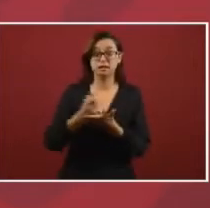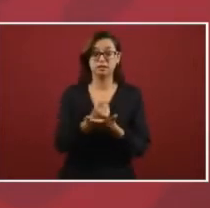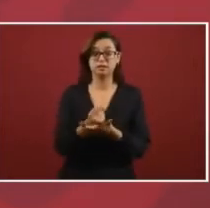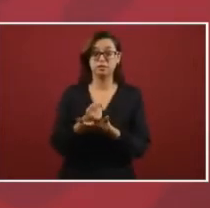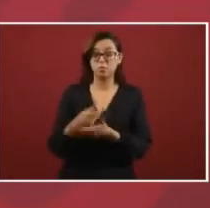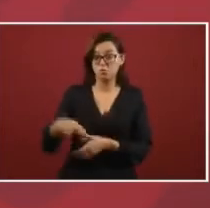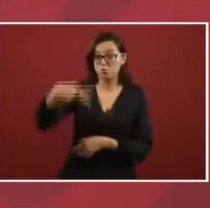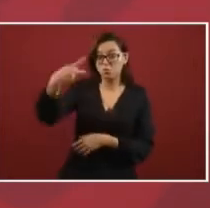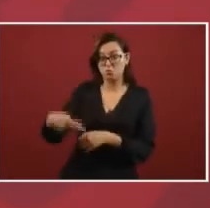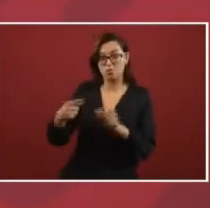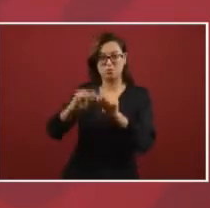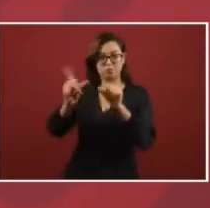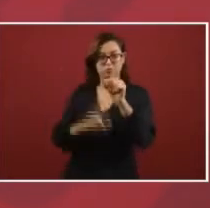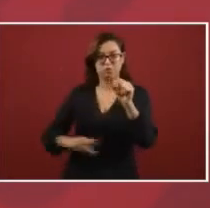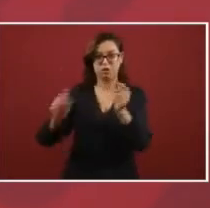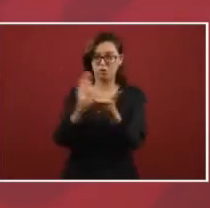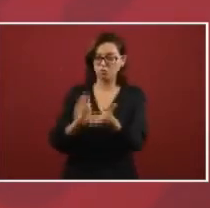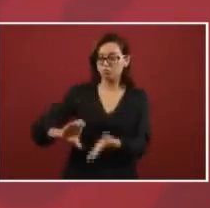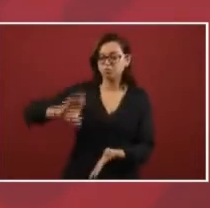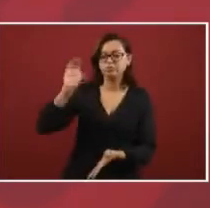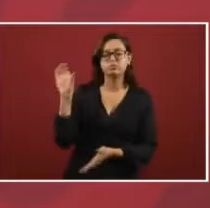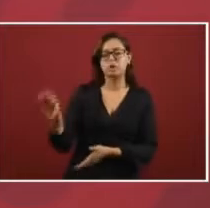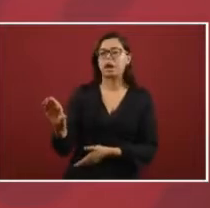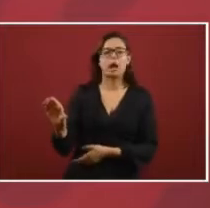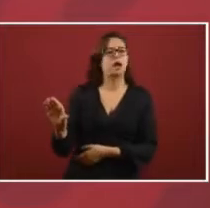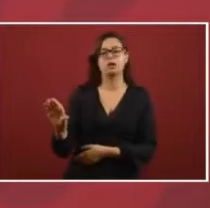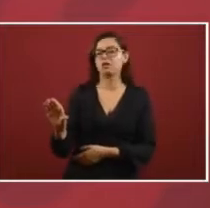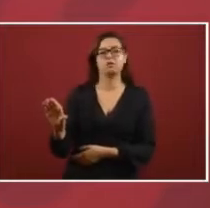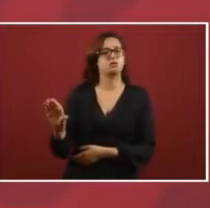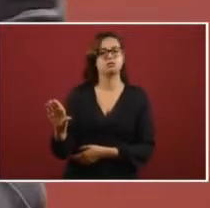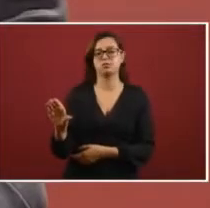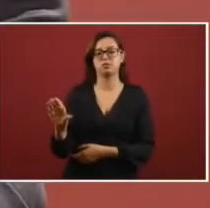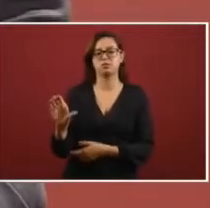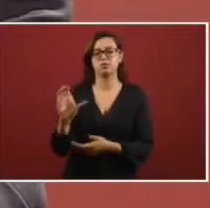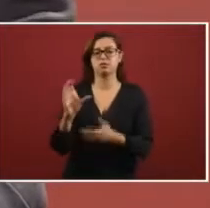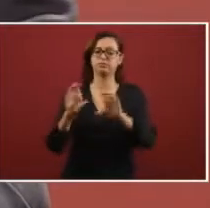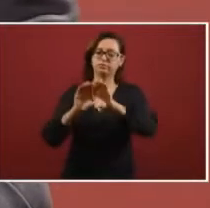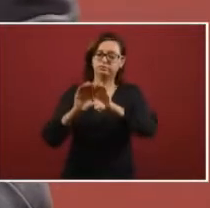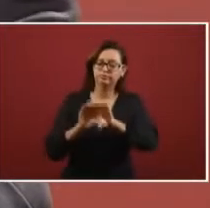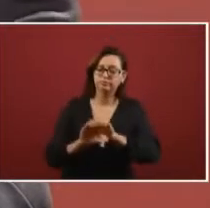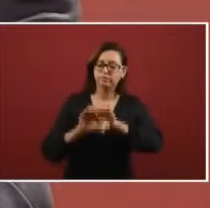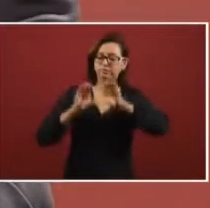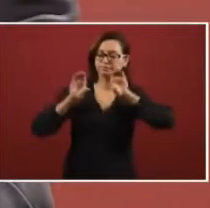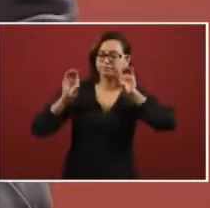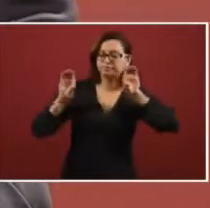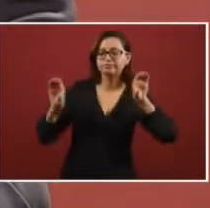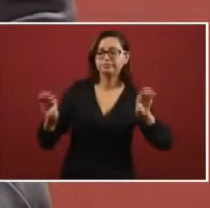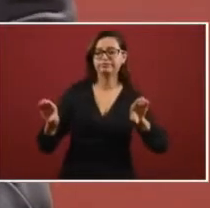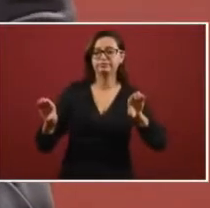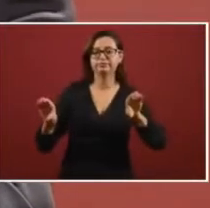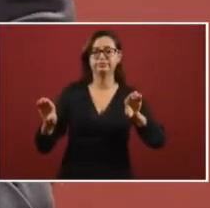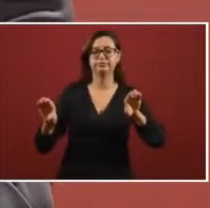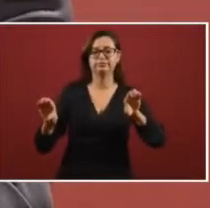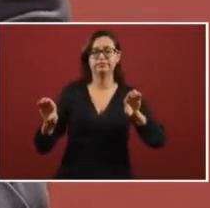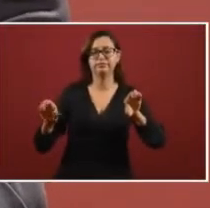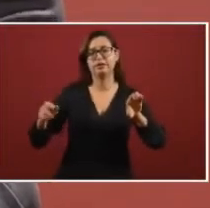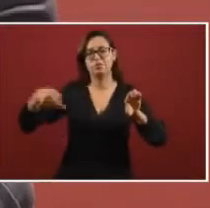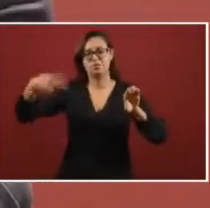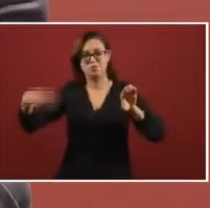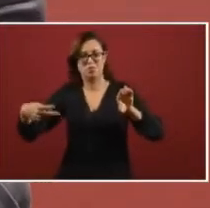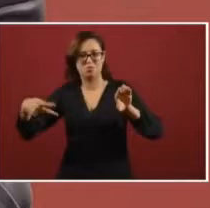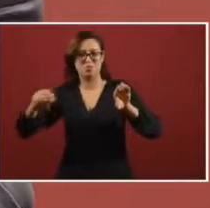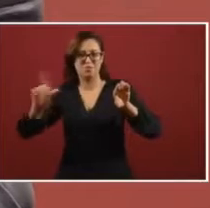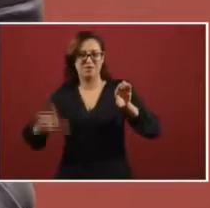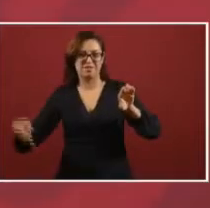is not for the nation completely but instead it's divided or given or shared